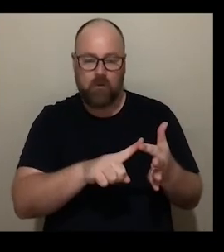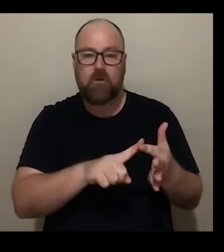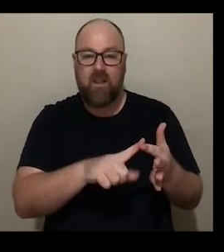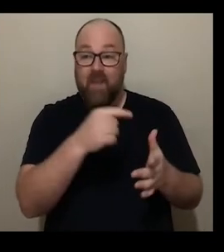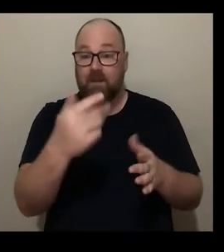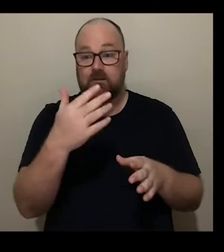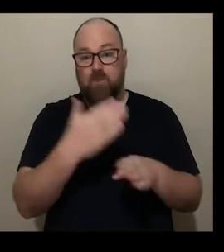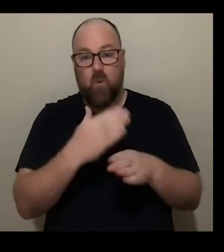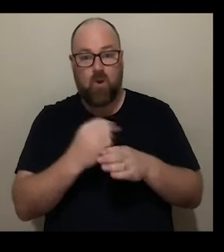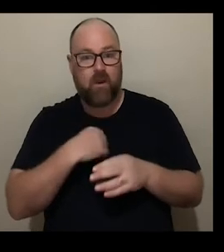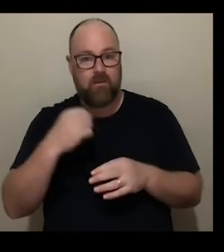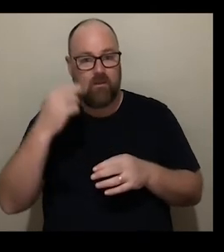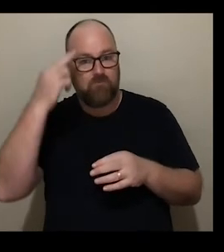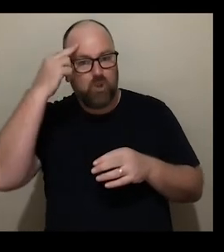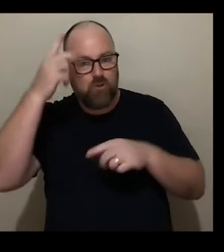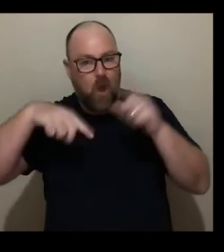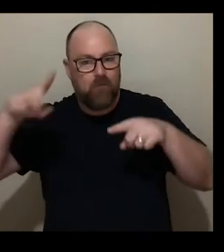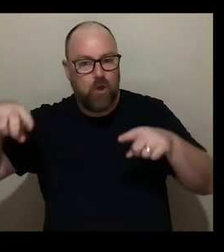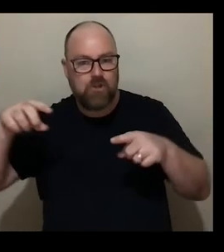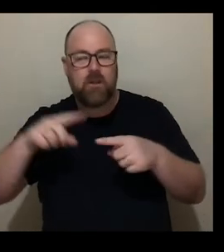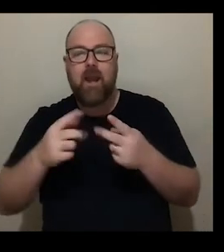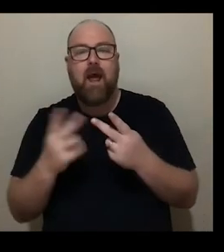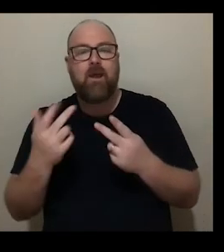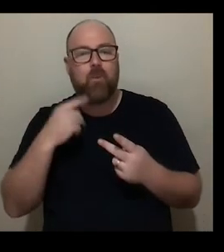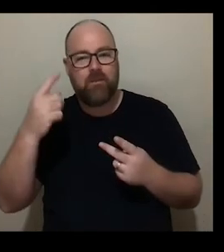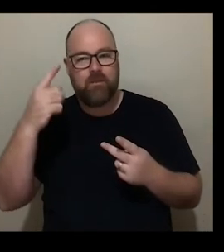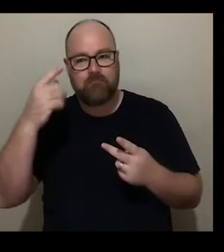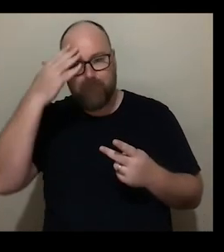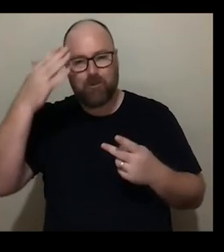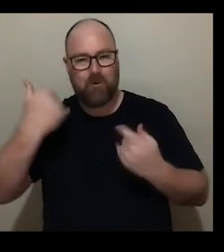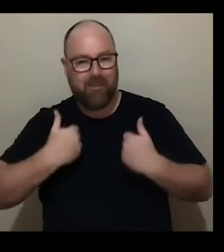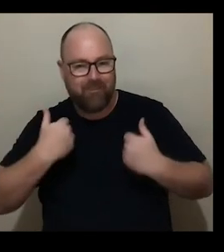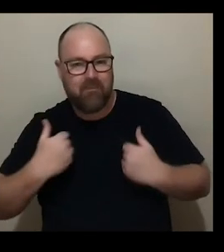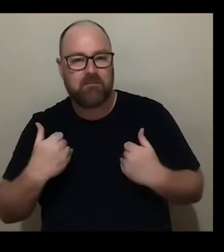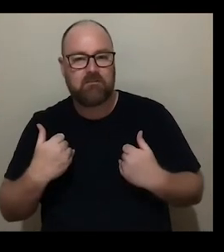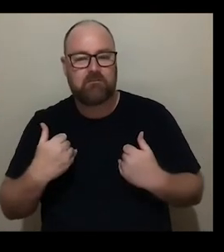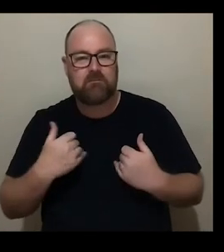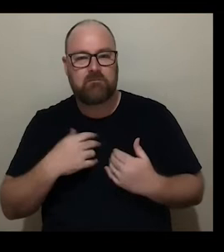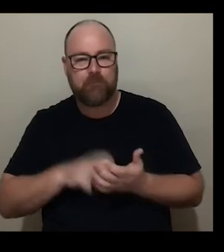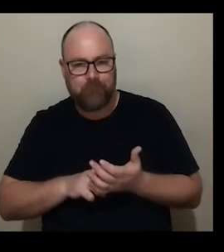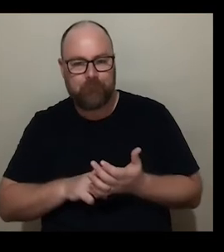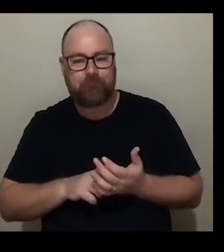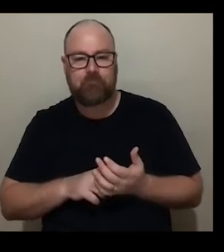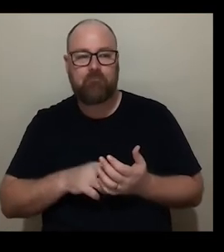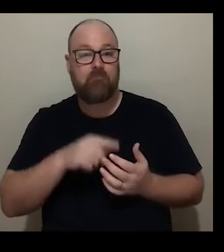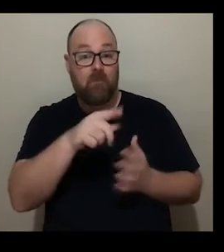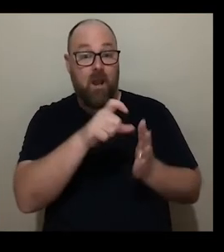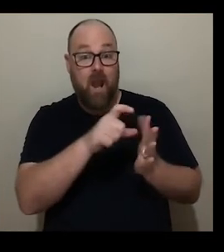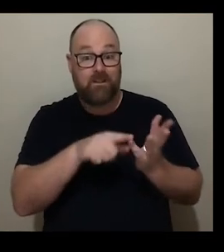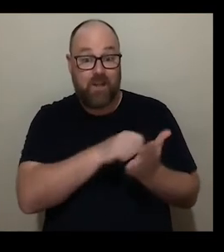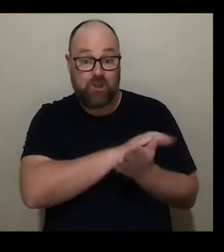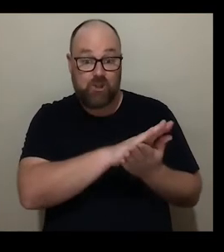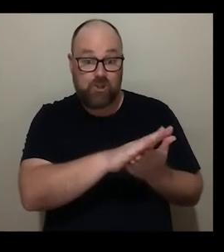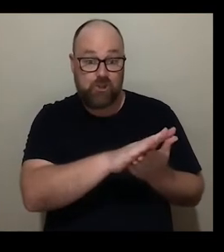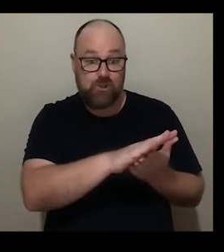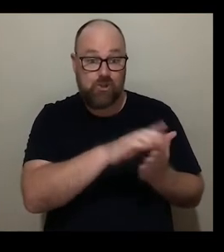artists with very severe mental health vulnerabilities and bringing a group of Dutch artists and a group